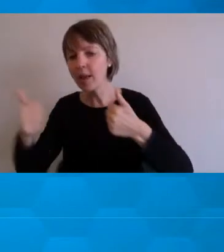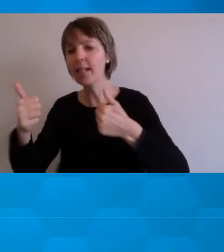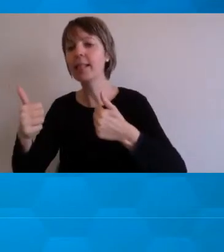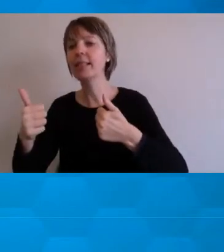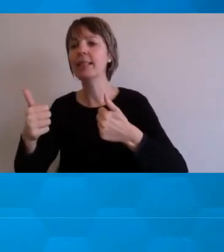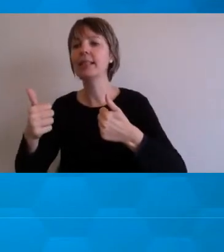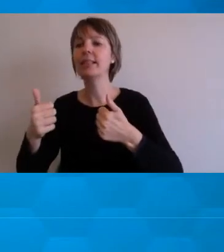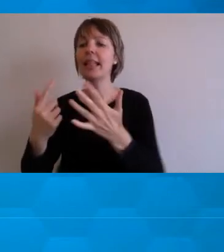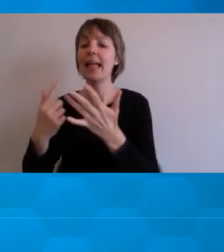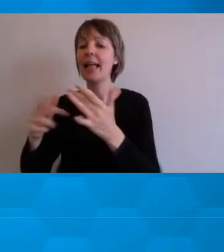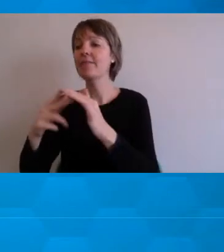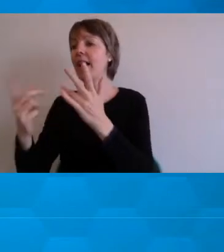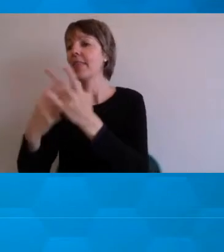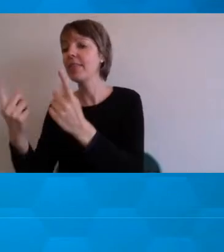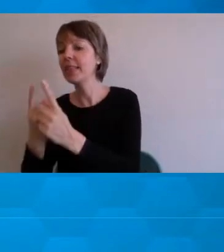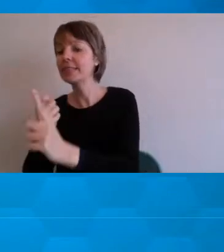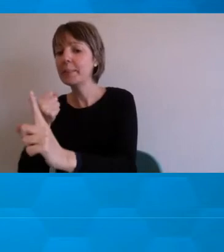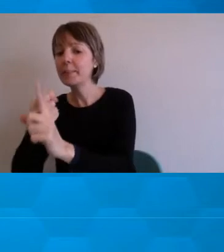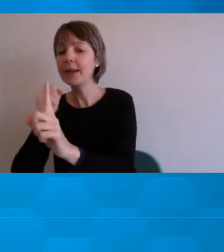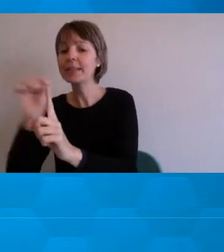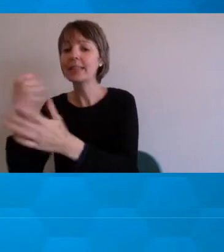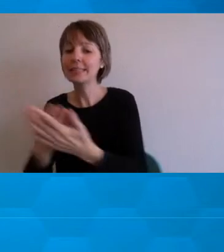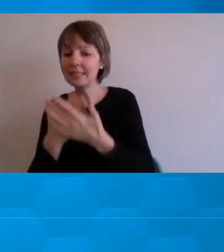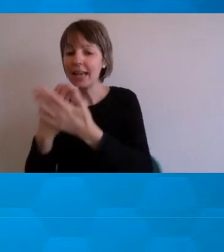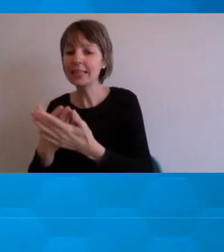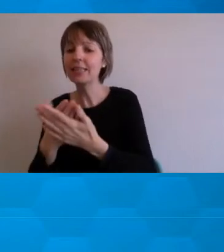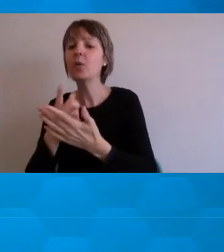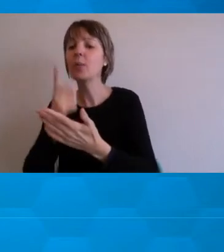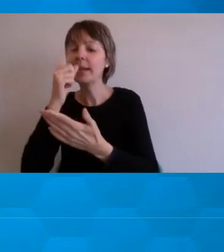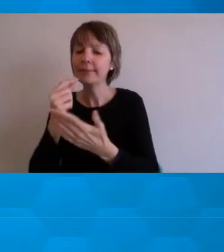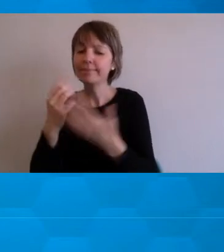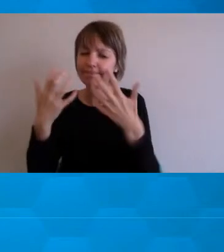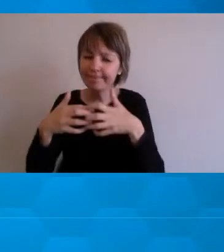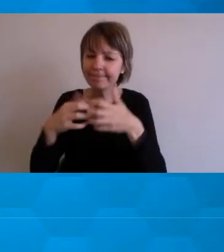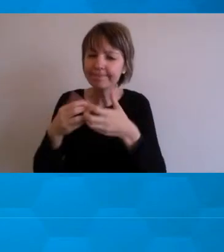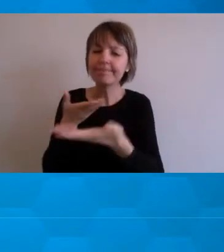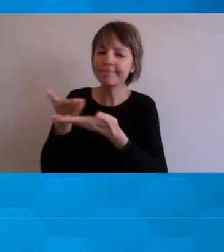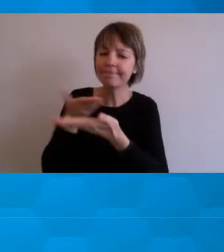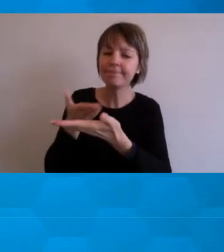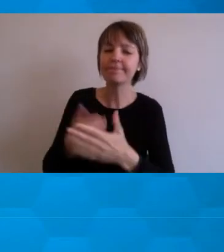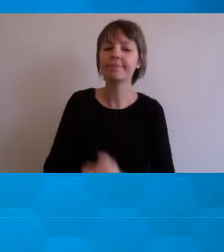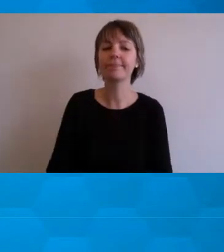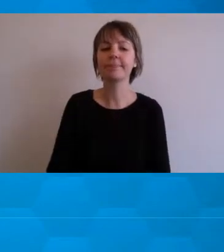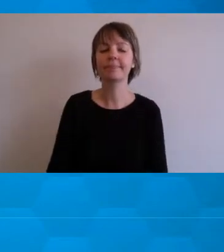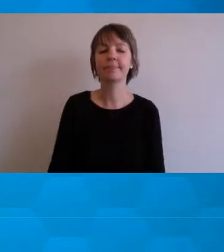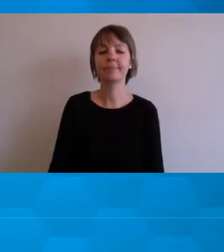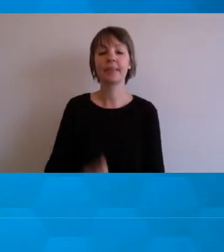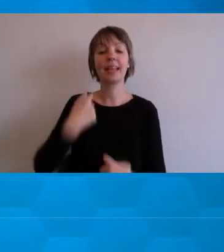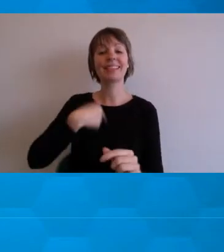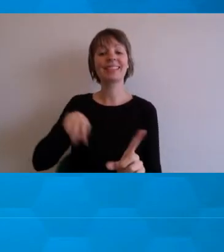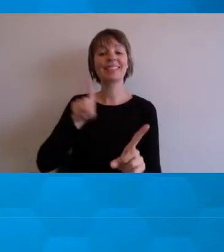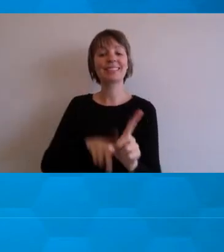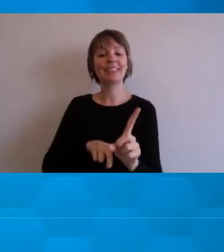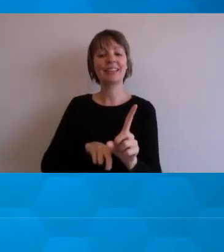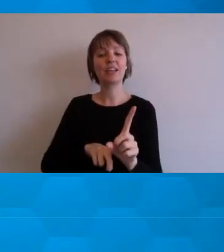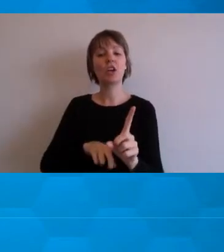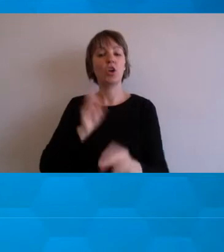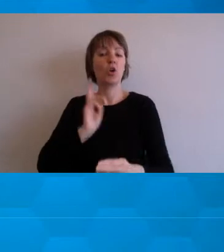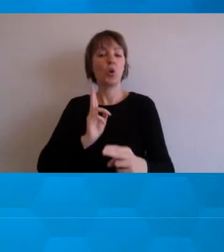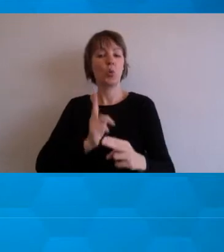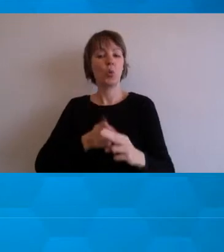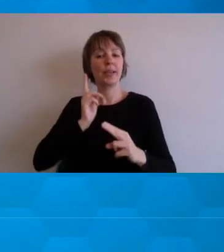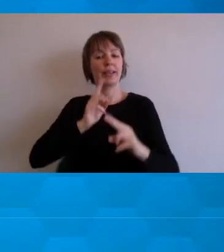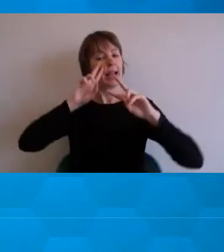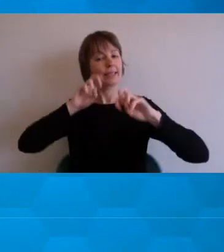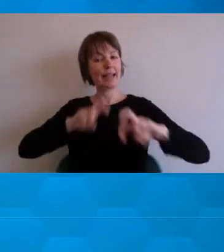life that was impacting their study. I did a quick analysis of my experience